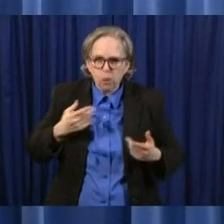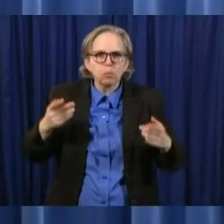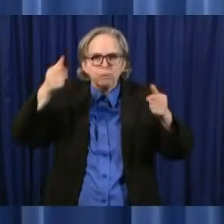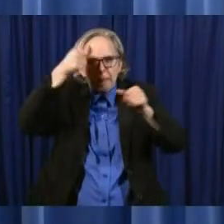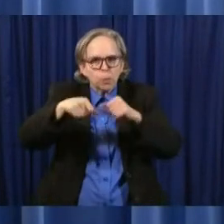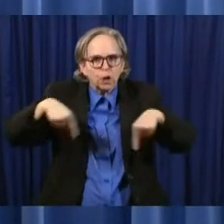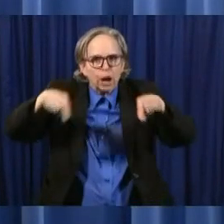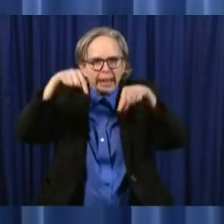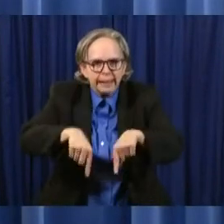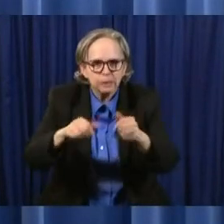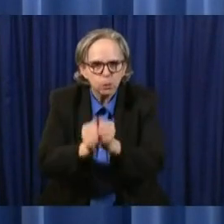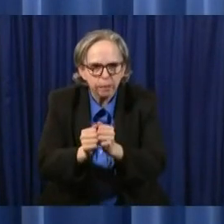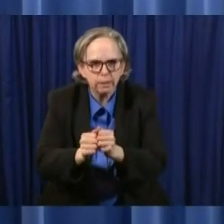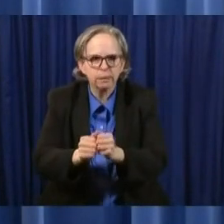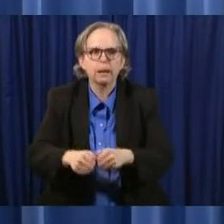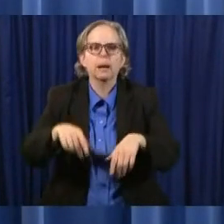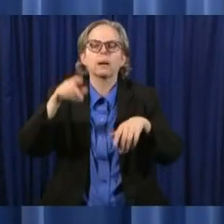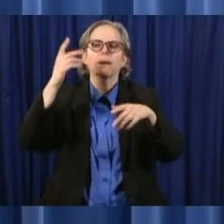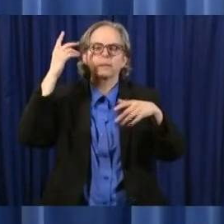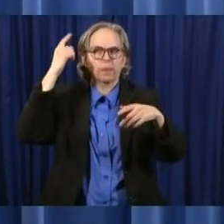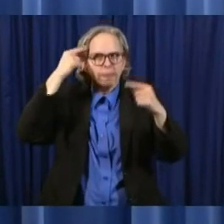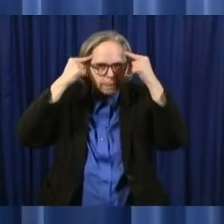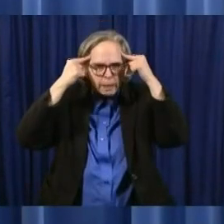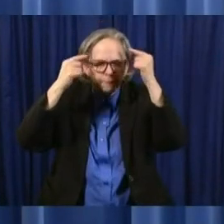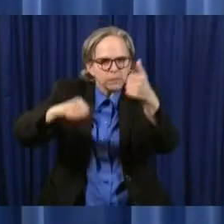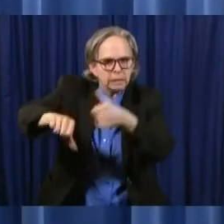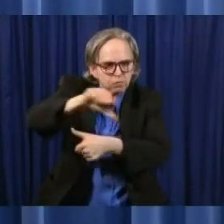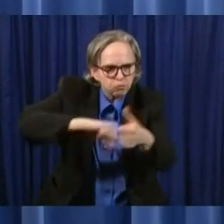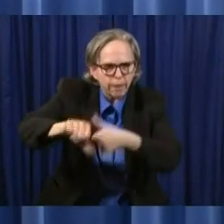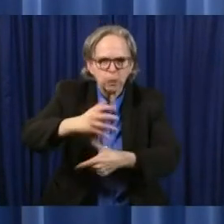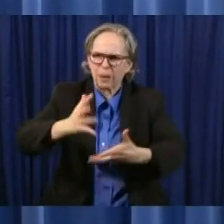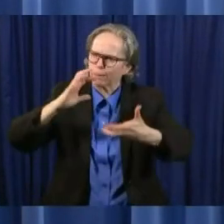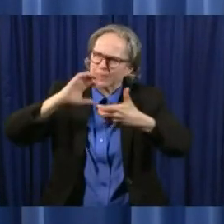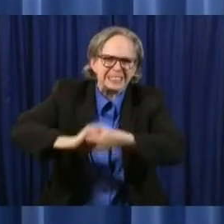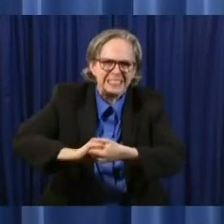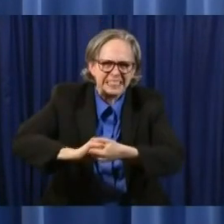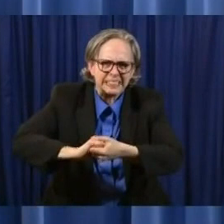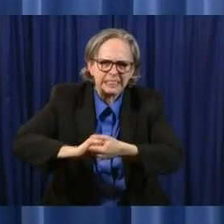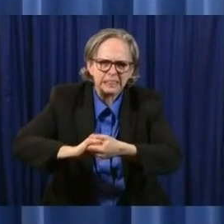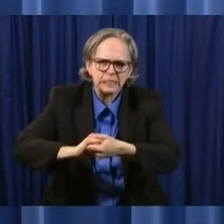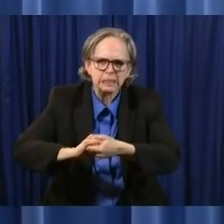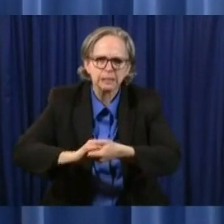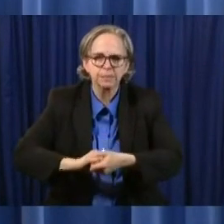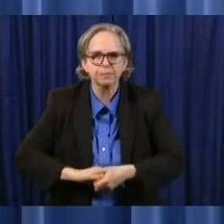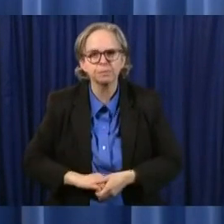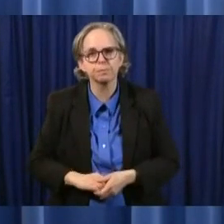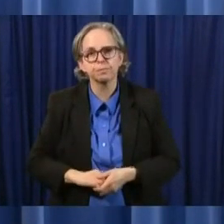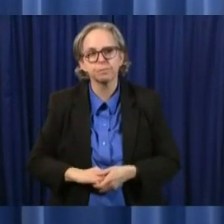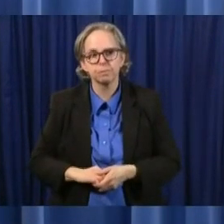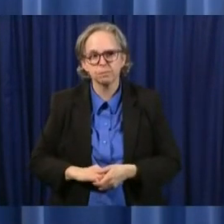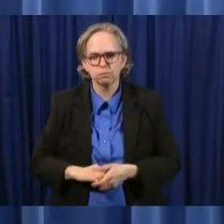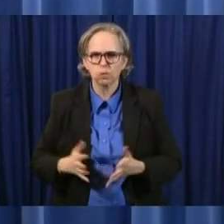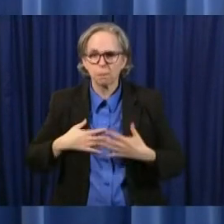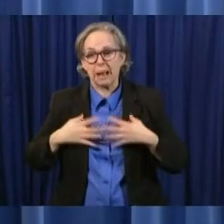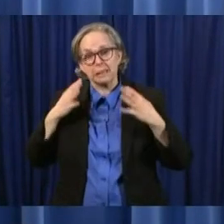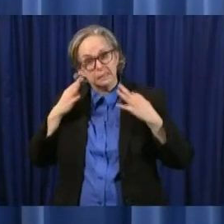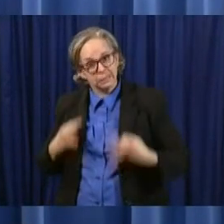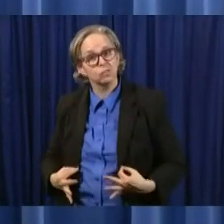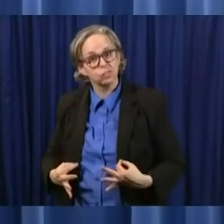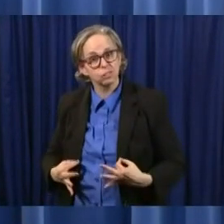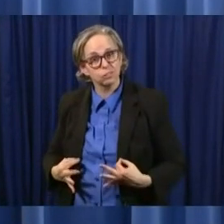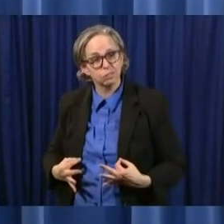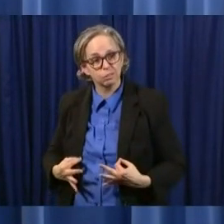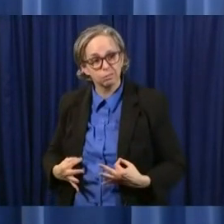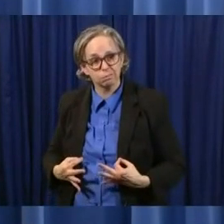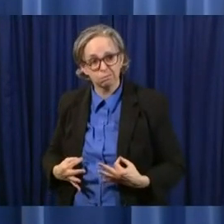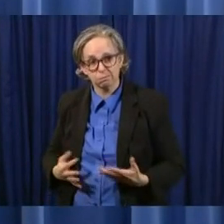do uh and so my decision uh was that that was clearly too far